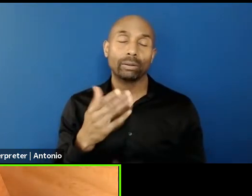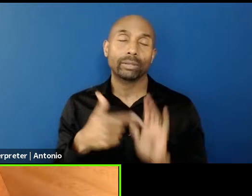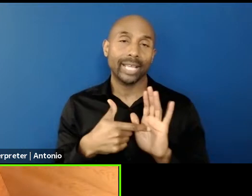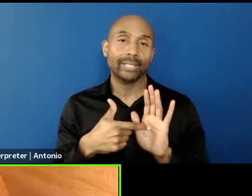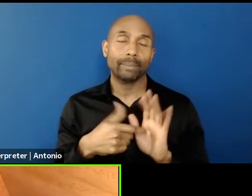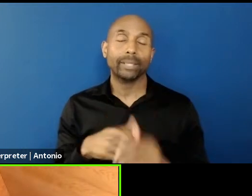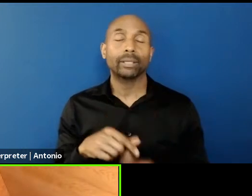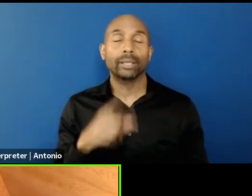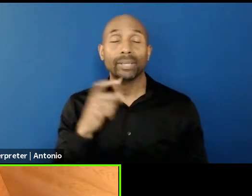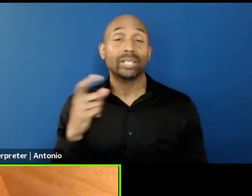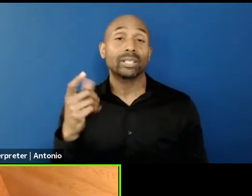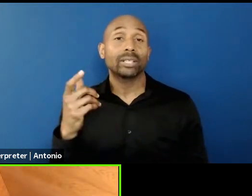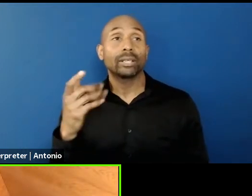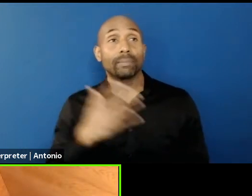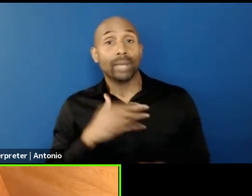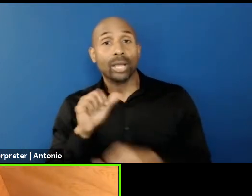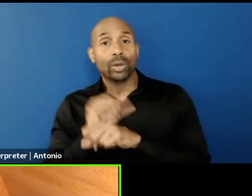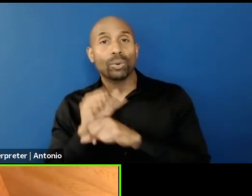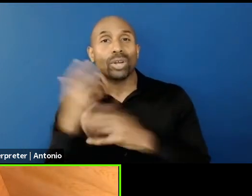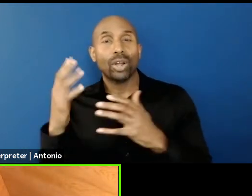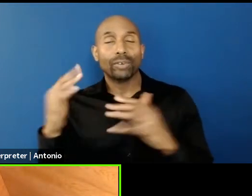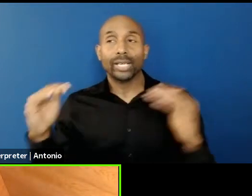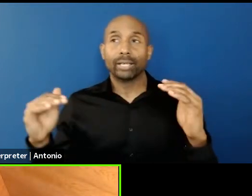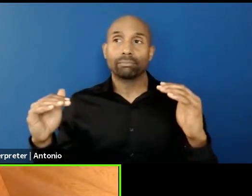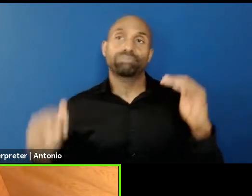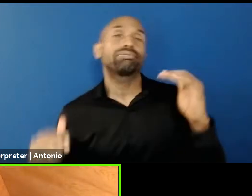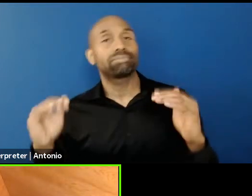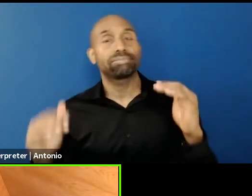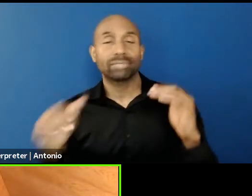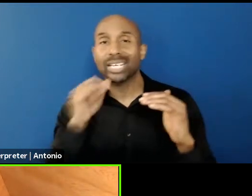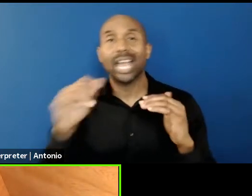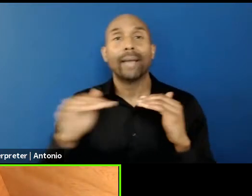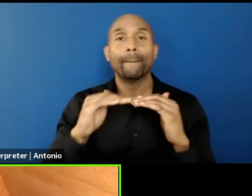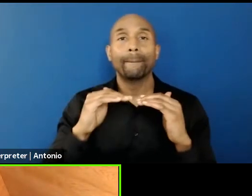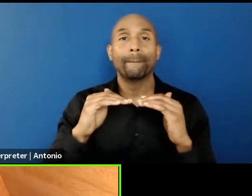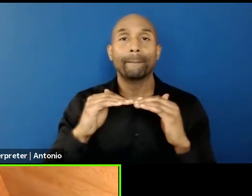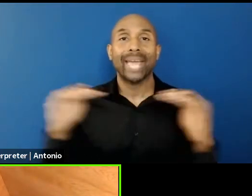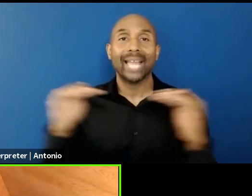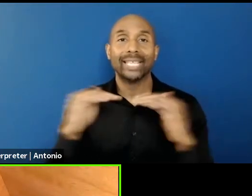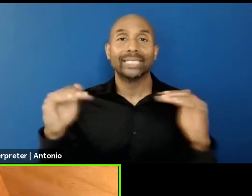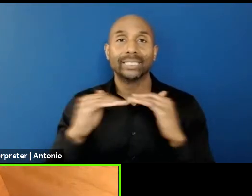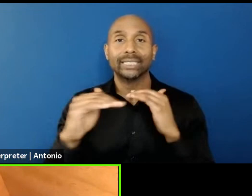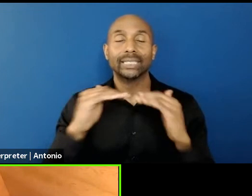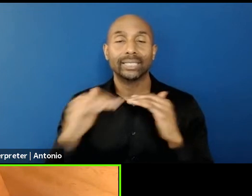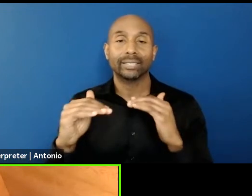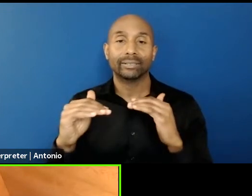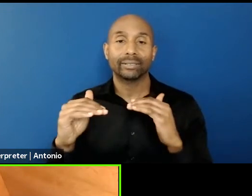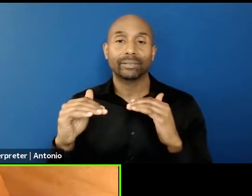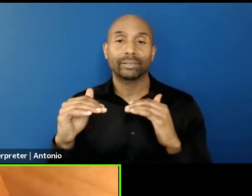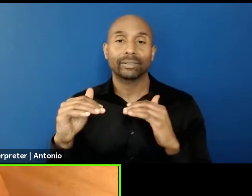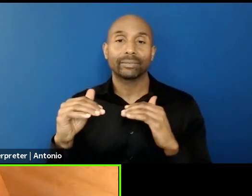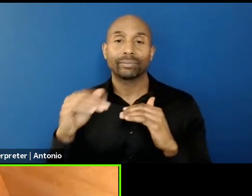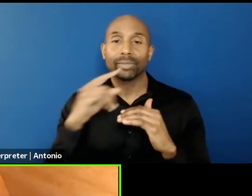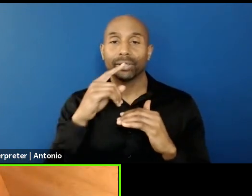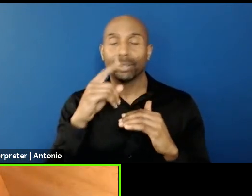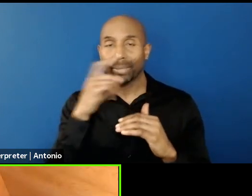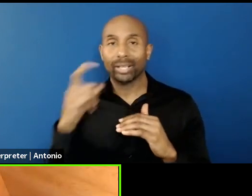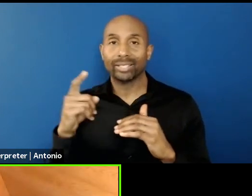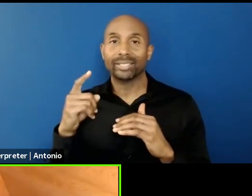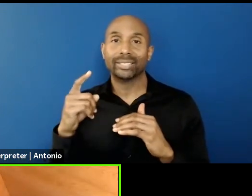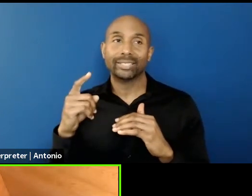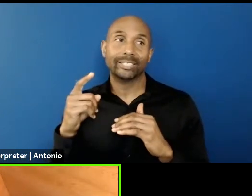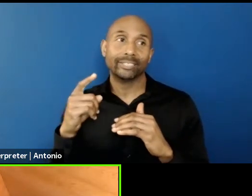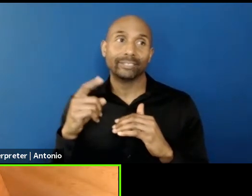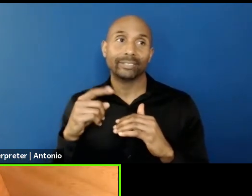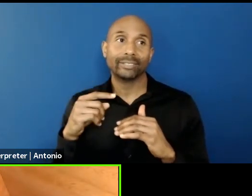my work was already too on balance defined as being related to Vietnam's history, which it